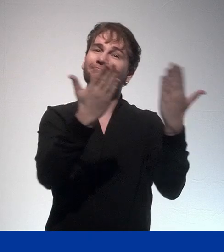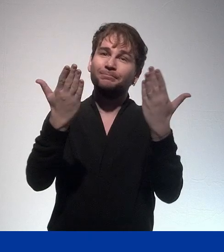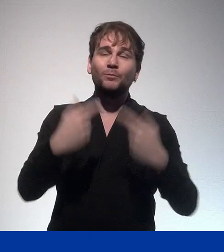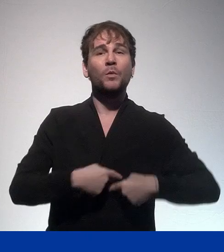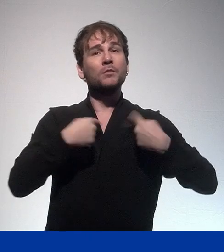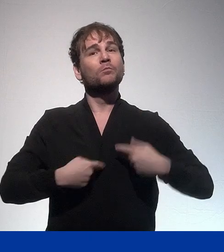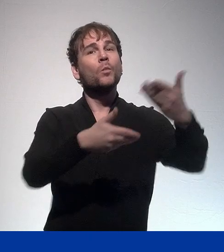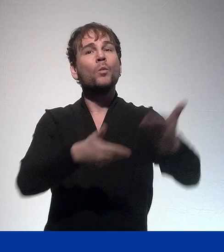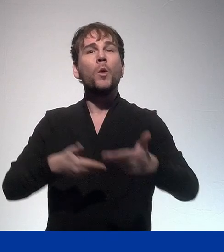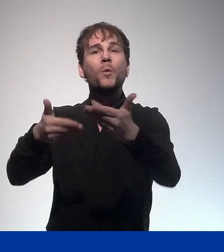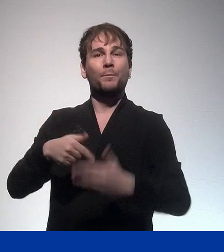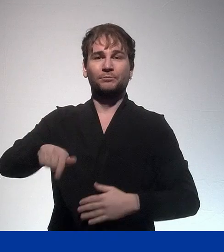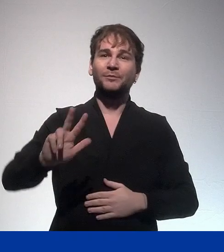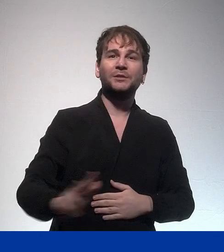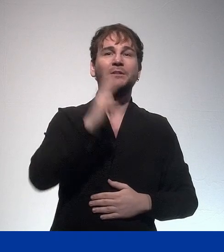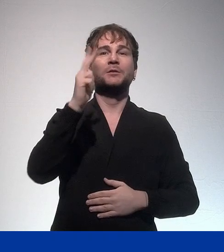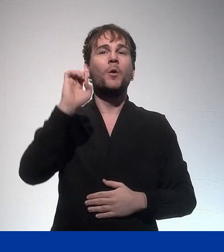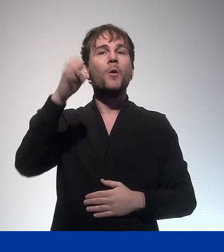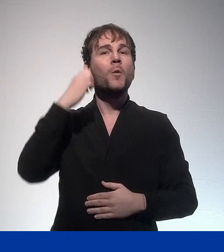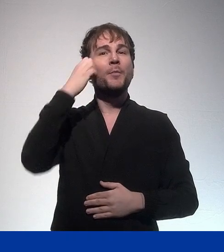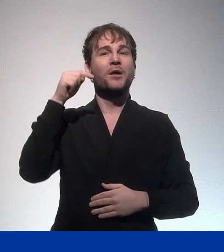online, thank you for joining us